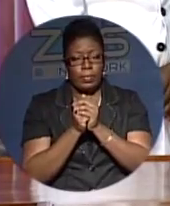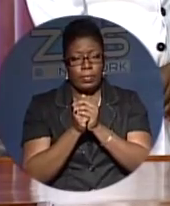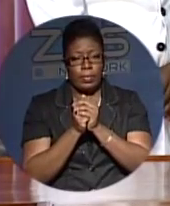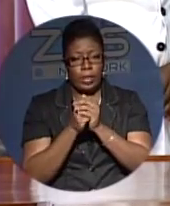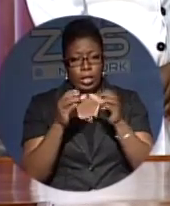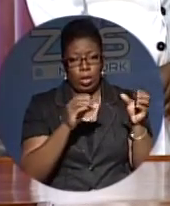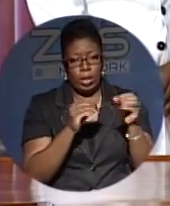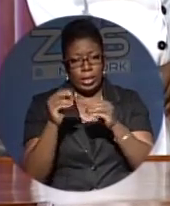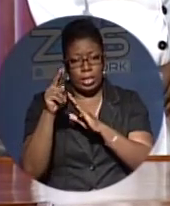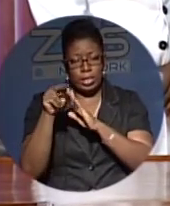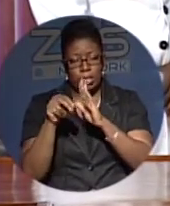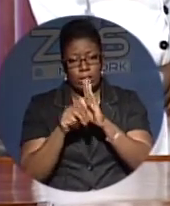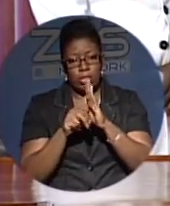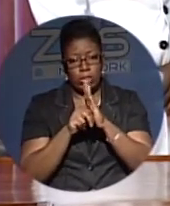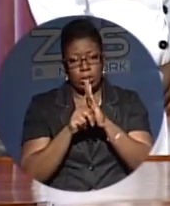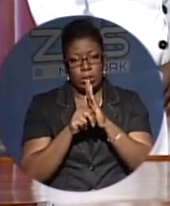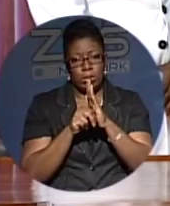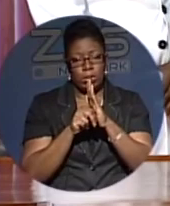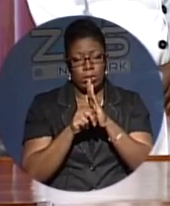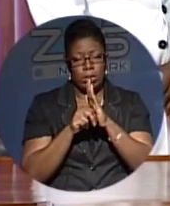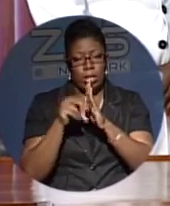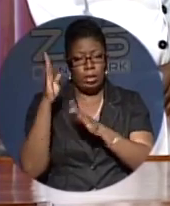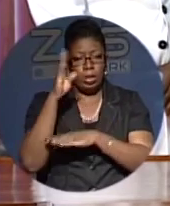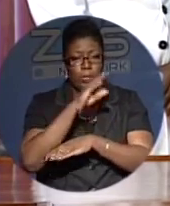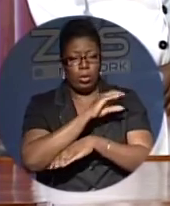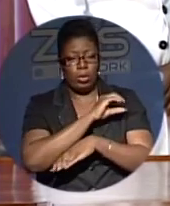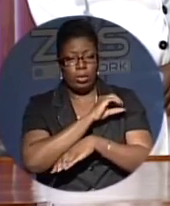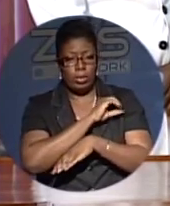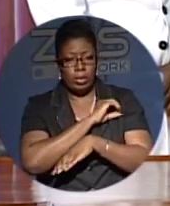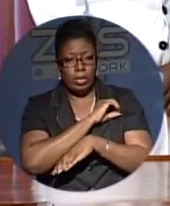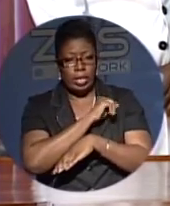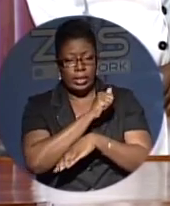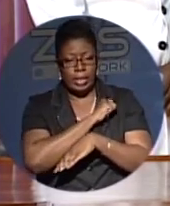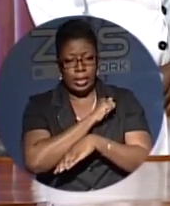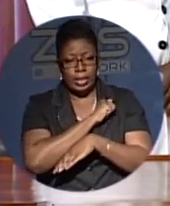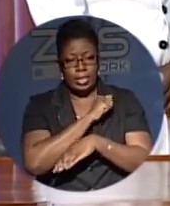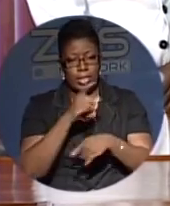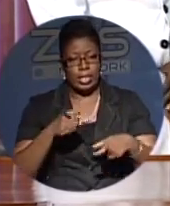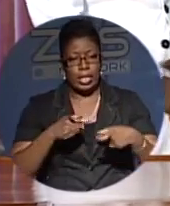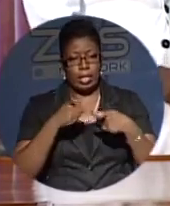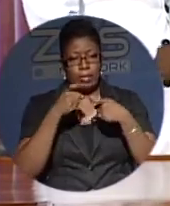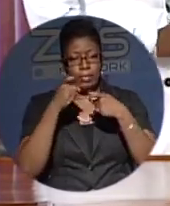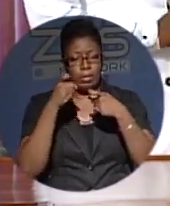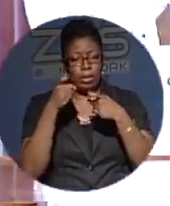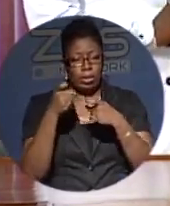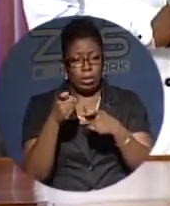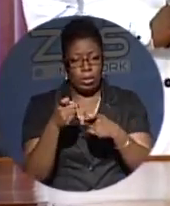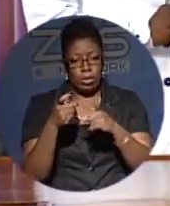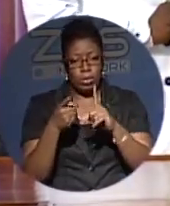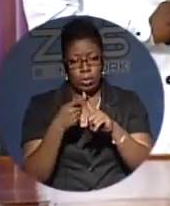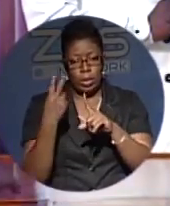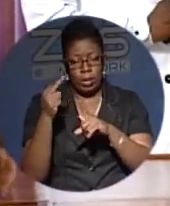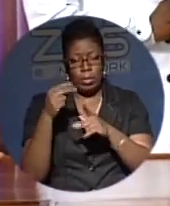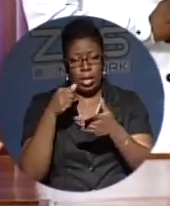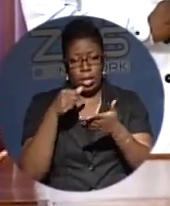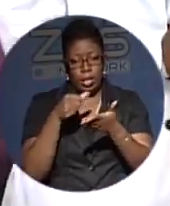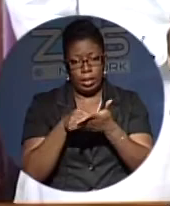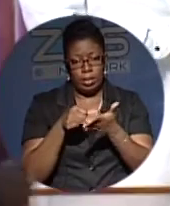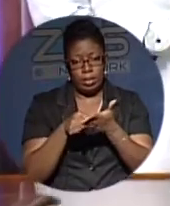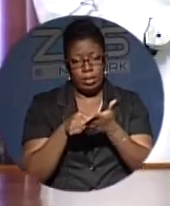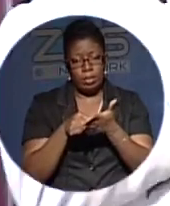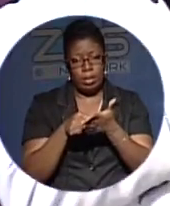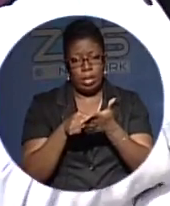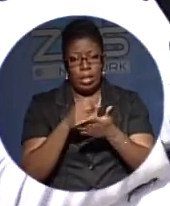organization's President Bishop Enrique Hernandez was in town to confer the honor on Bishop Ruhl. He presented the Singing Bishop with his letters of credentials,